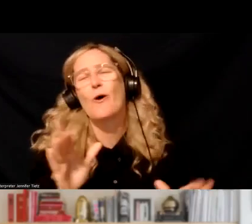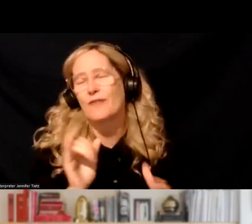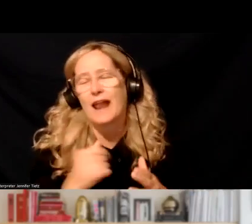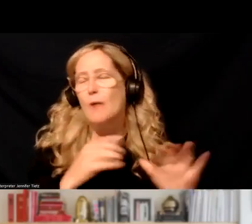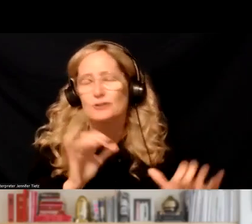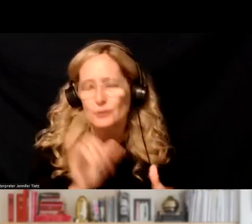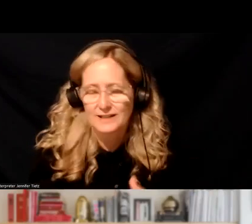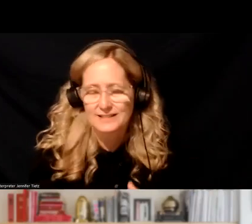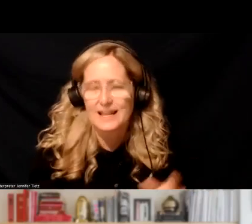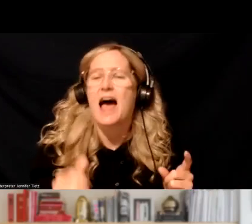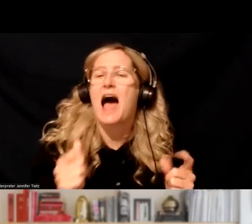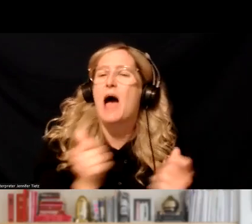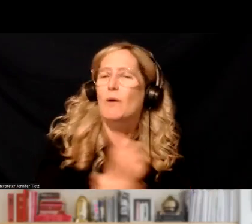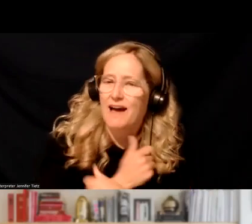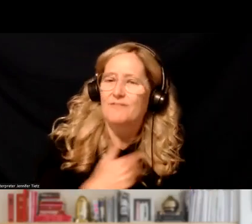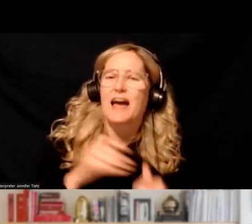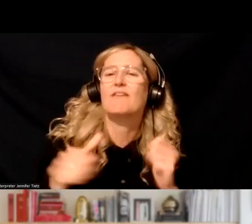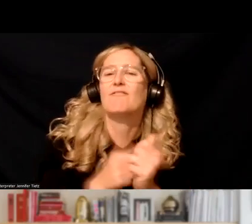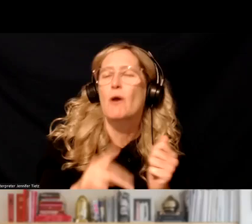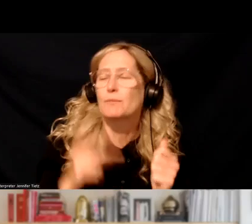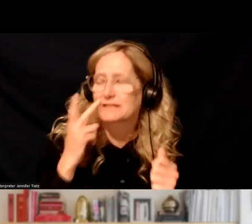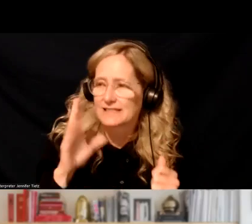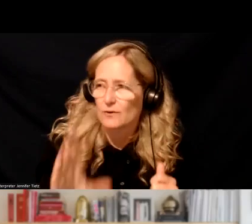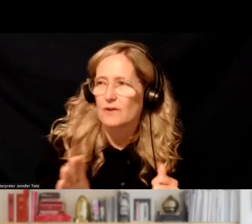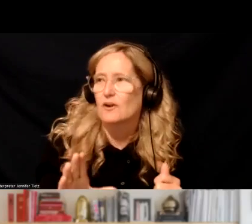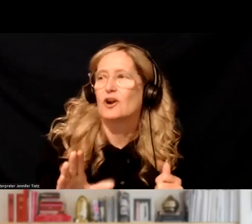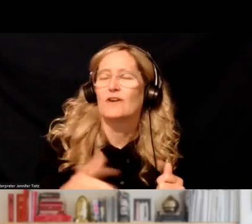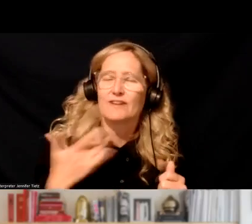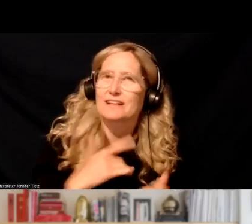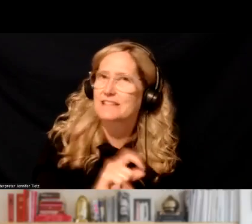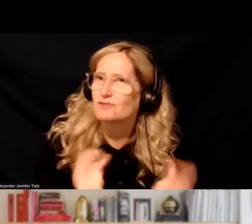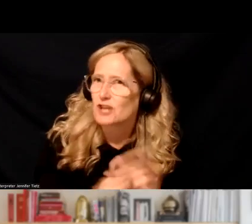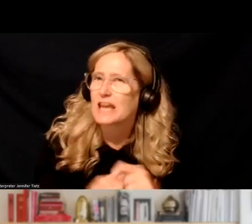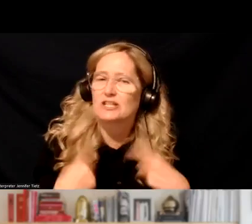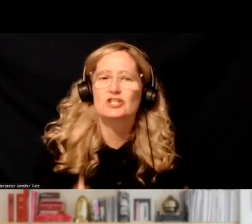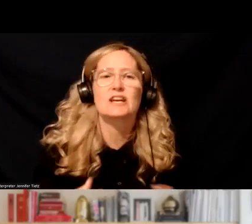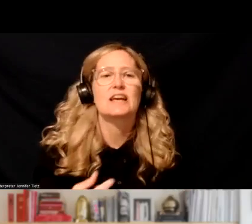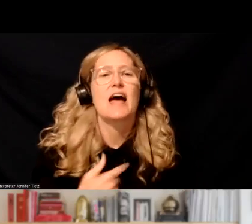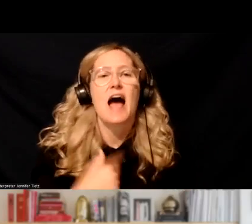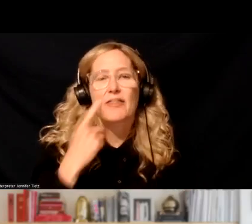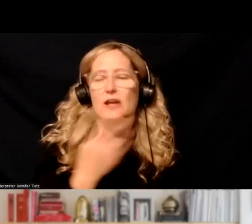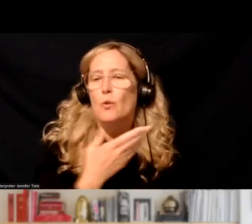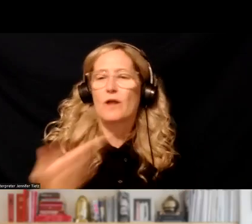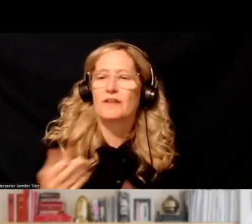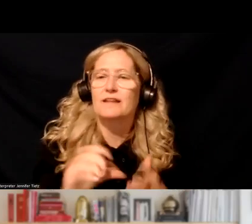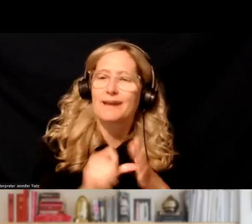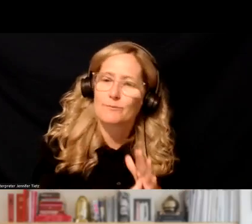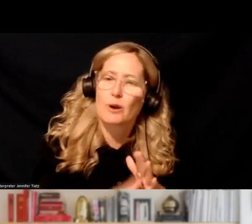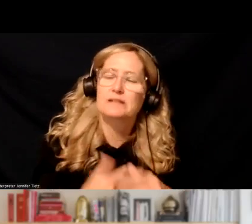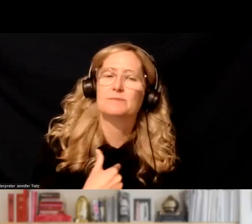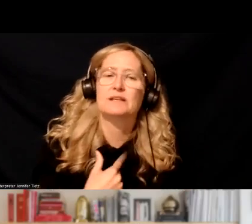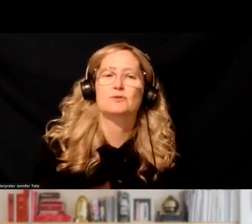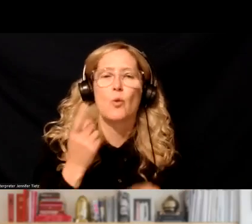I would love to do a follow-up with her to see if her sentiments have changed. I mean, I think one thing that stood out to me was one of her